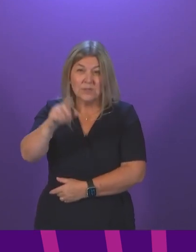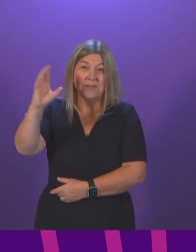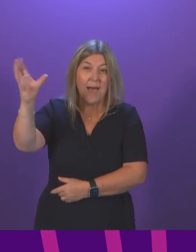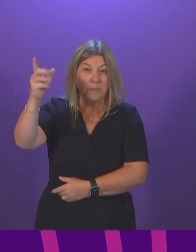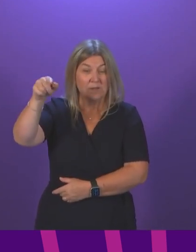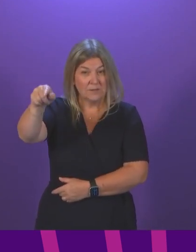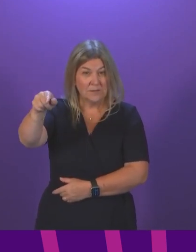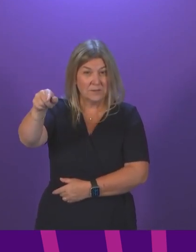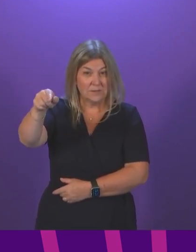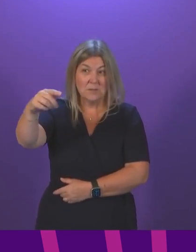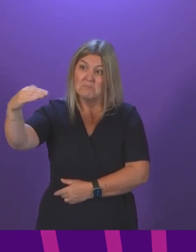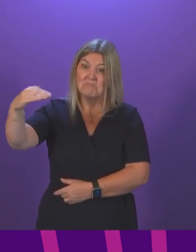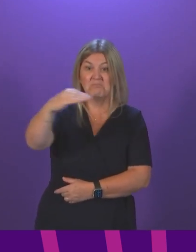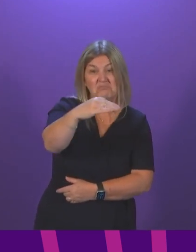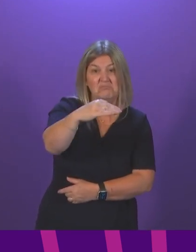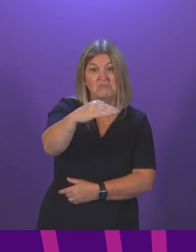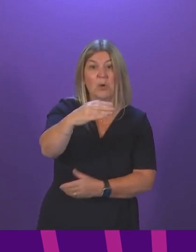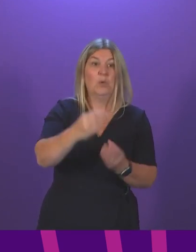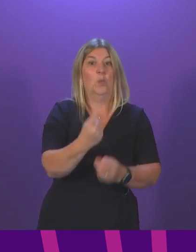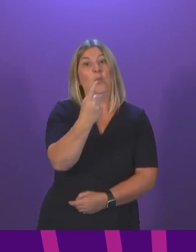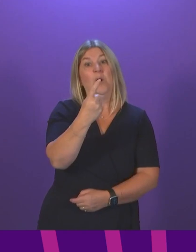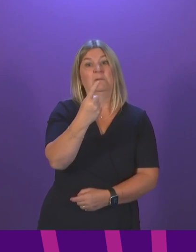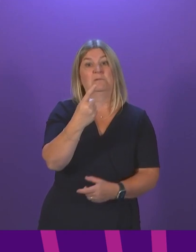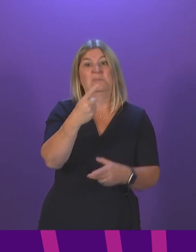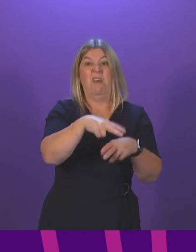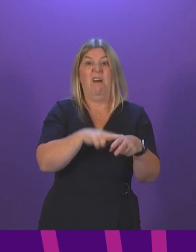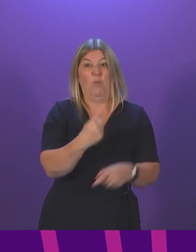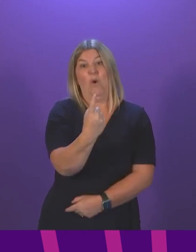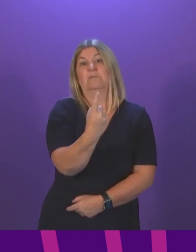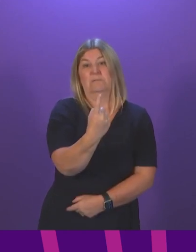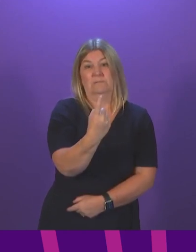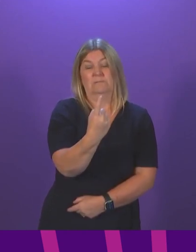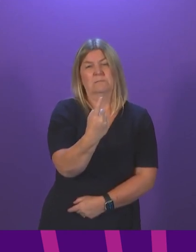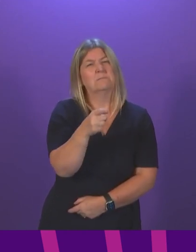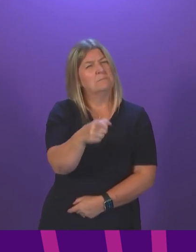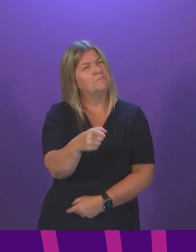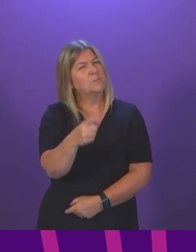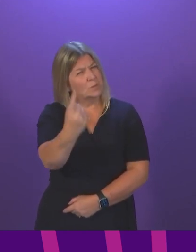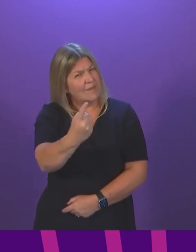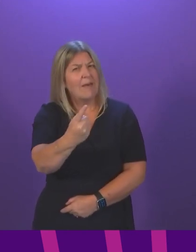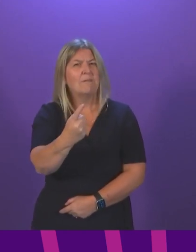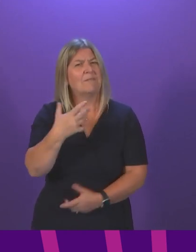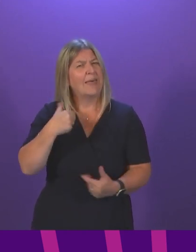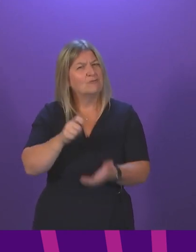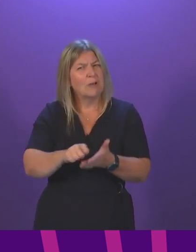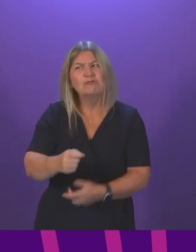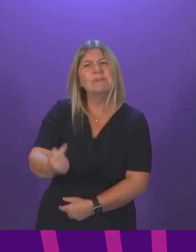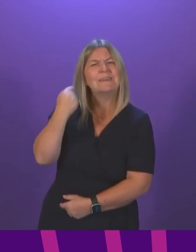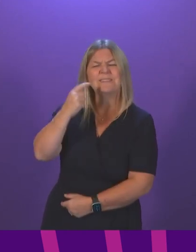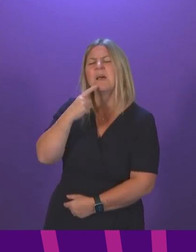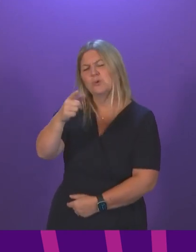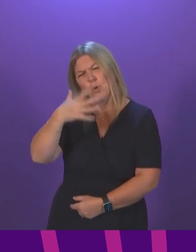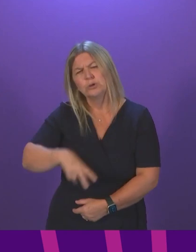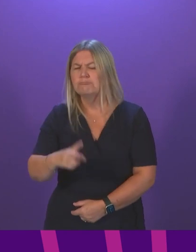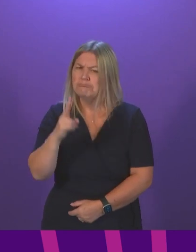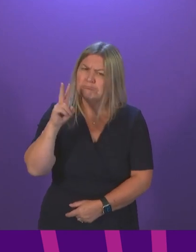an increase of nearly 39%. When the First Minister was Health Secretary, she said that she would take action to eliminate rostered single manning and that ambulances should